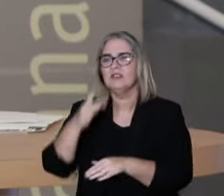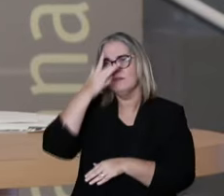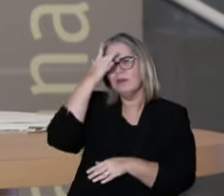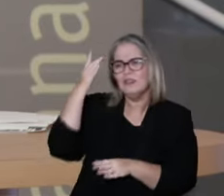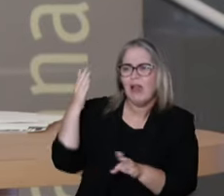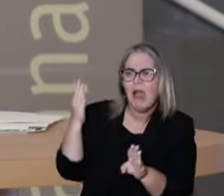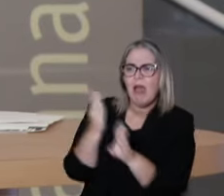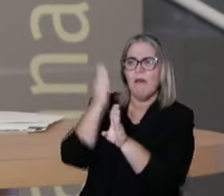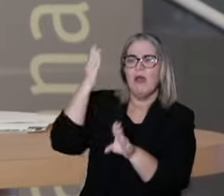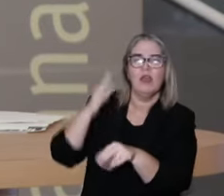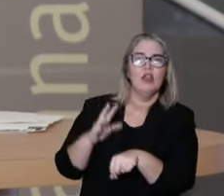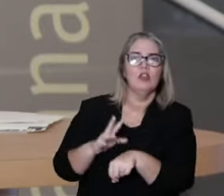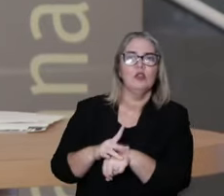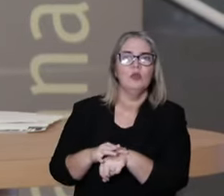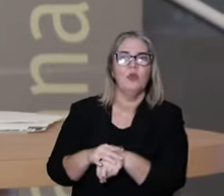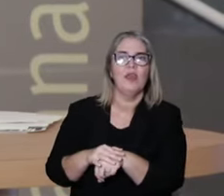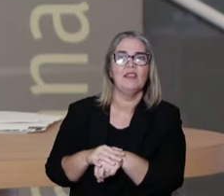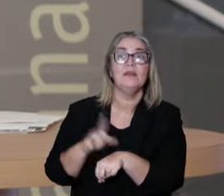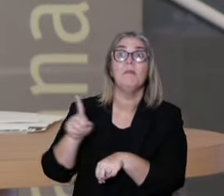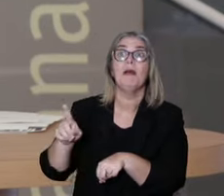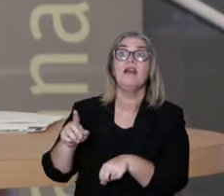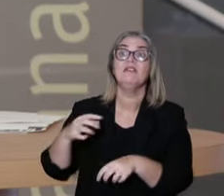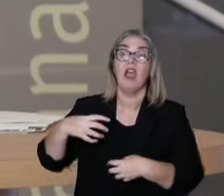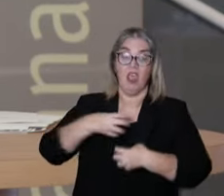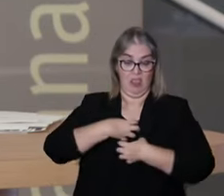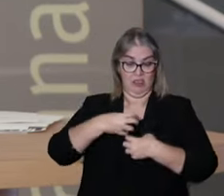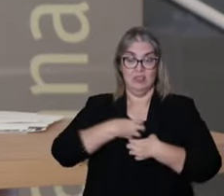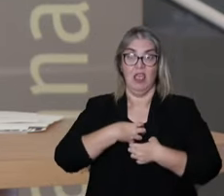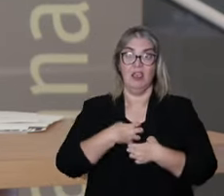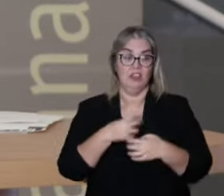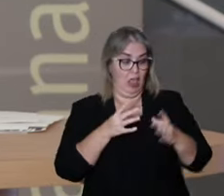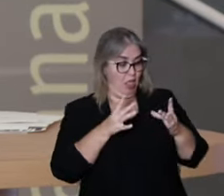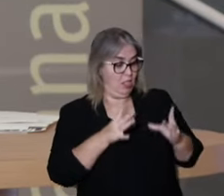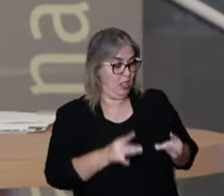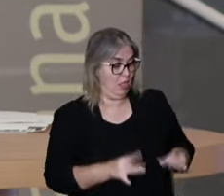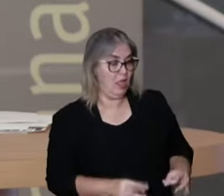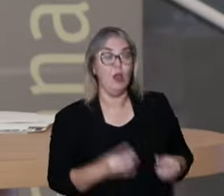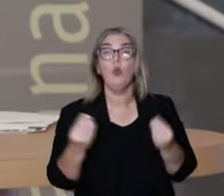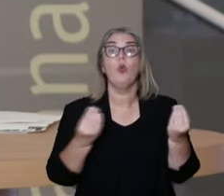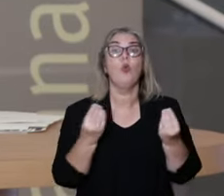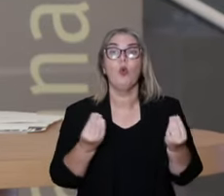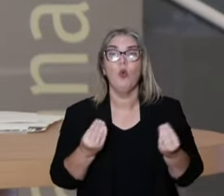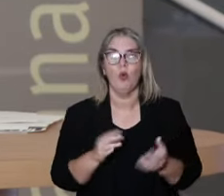as if it were self-explanatory, but it is a set of symptoms.